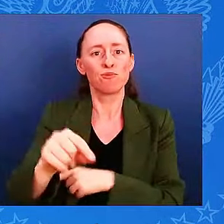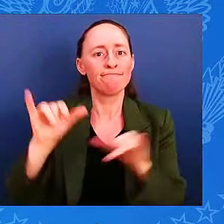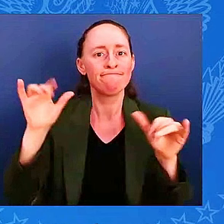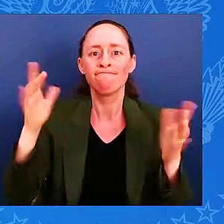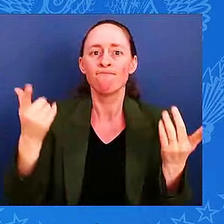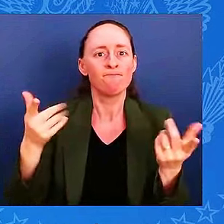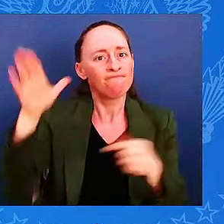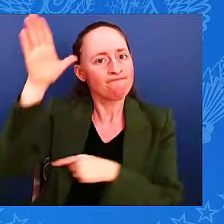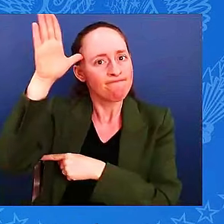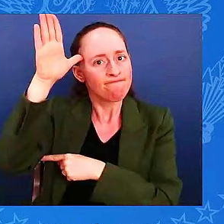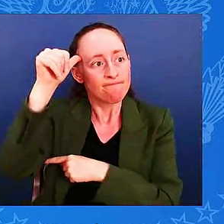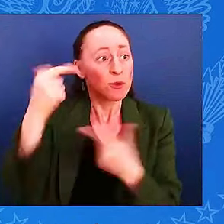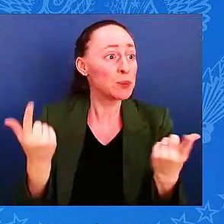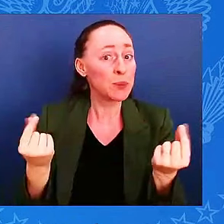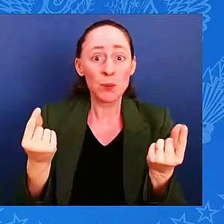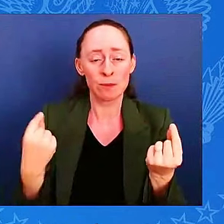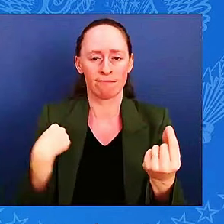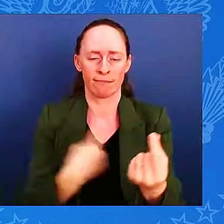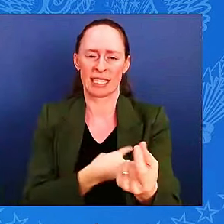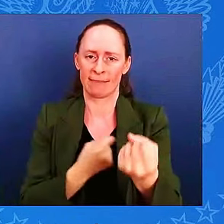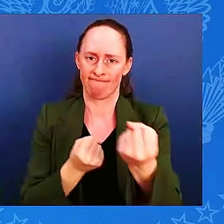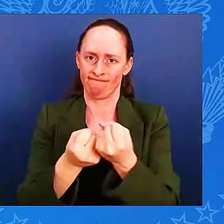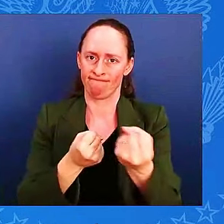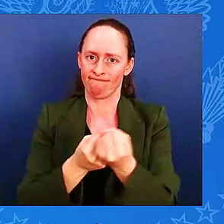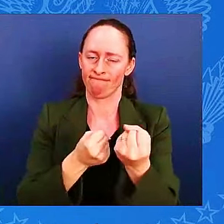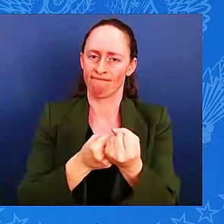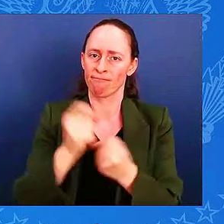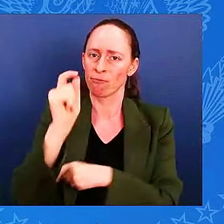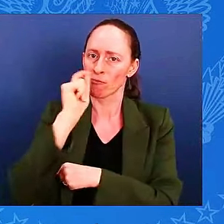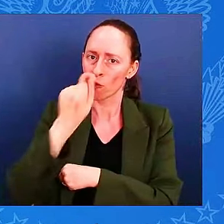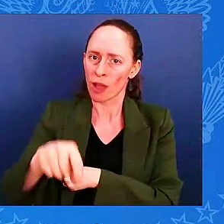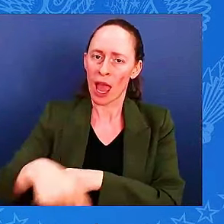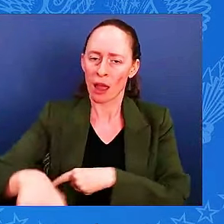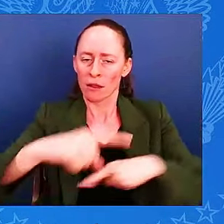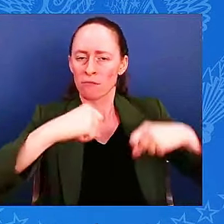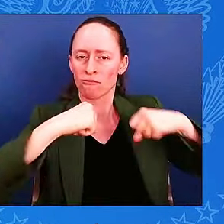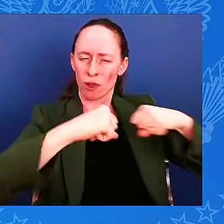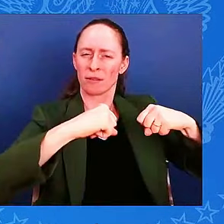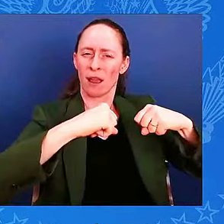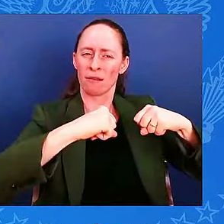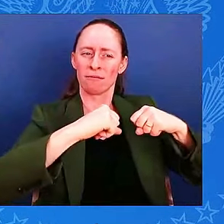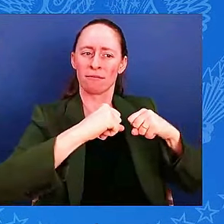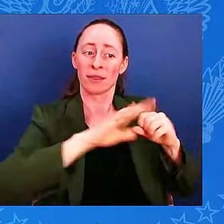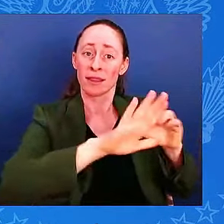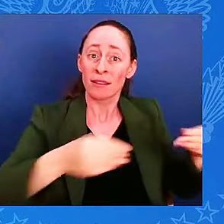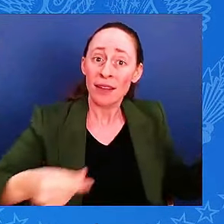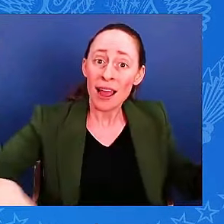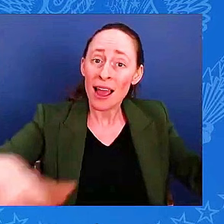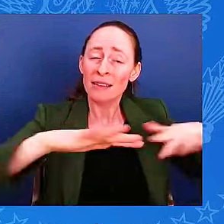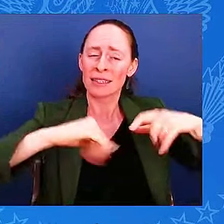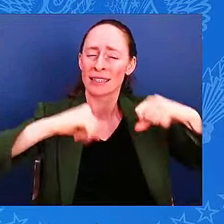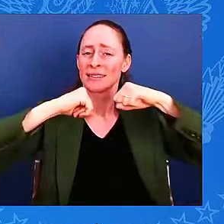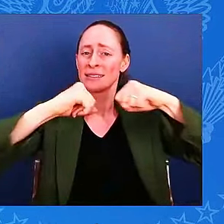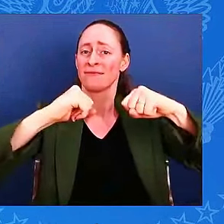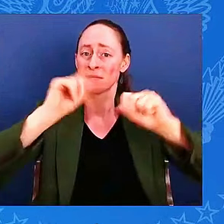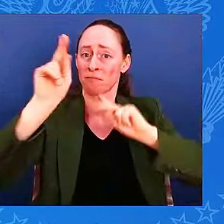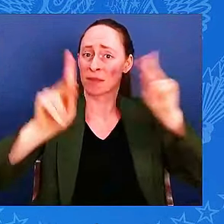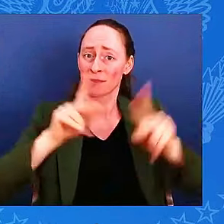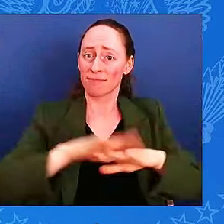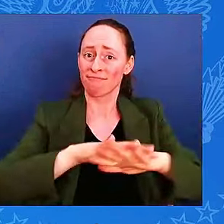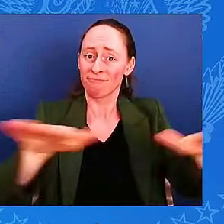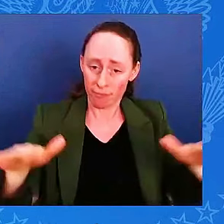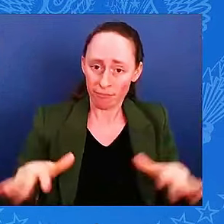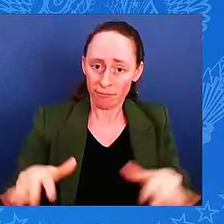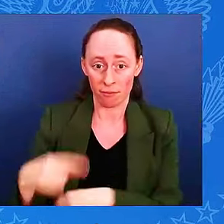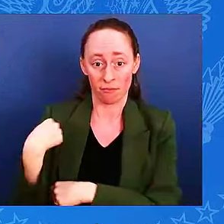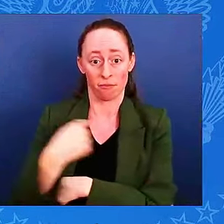and its people. That is why the UK has committed to provide three billion pounds in military aid every year